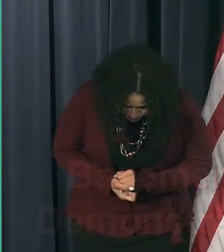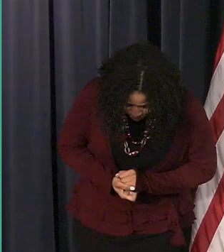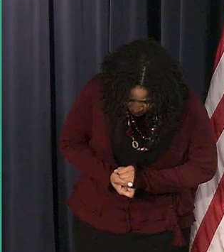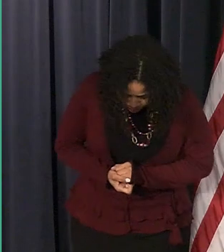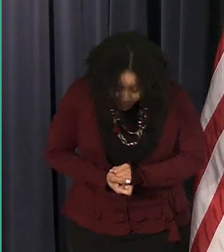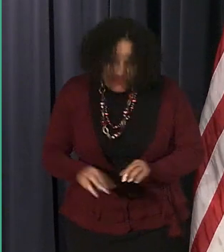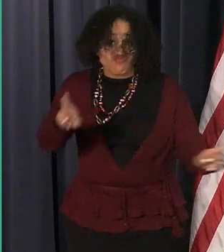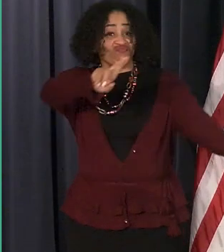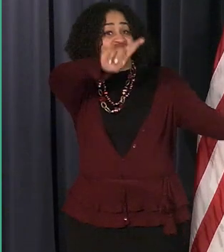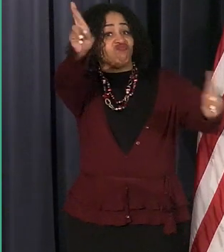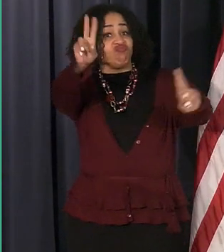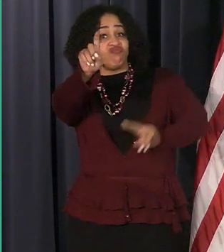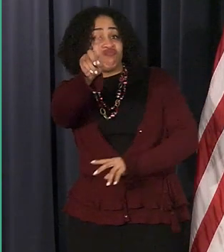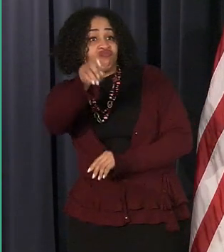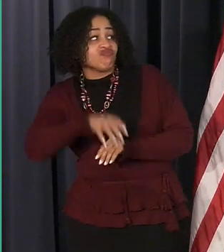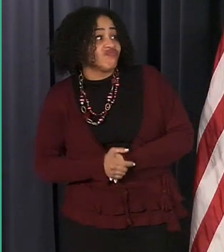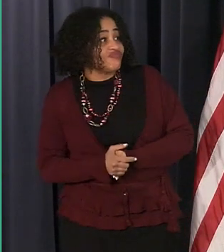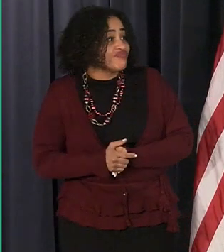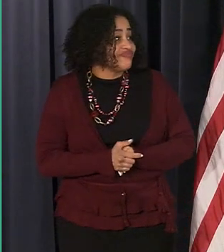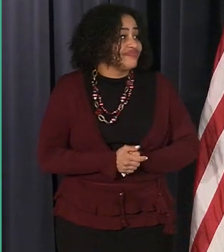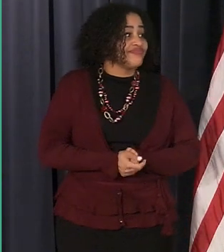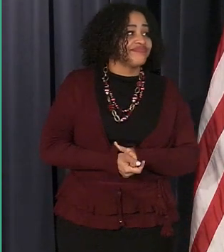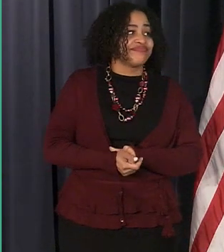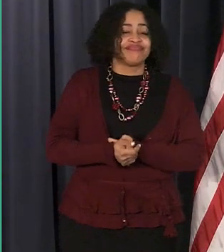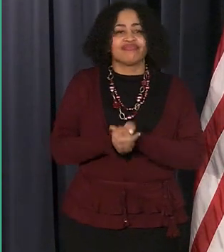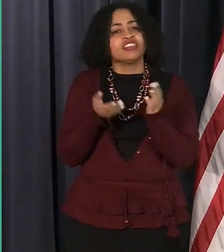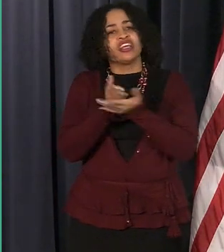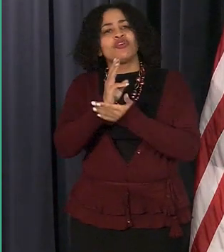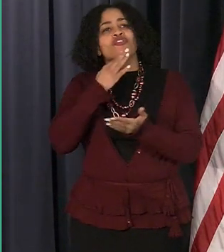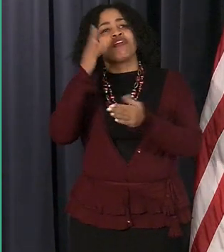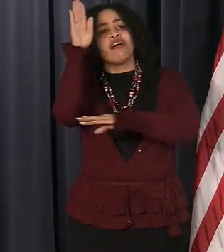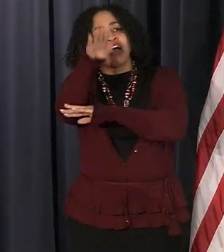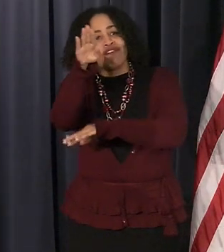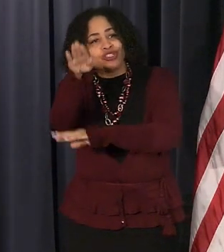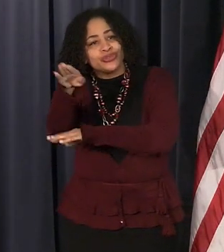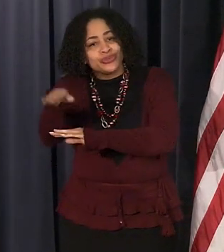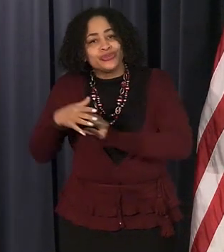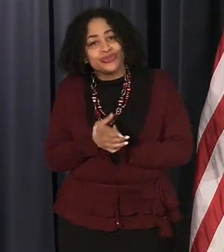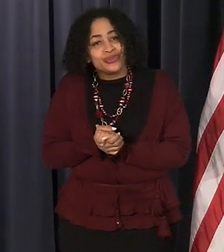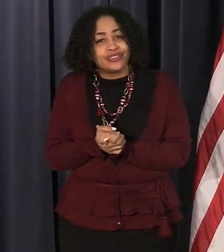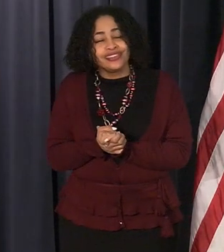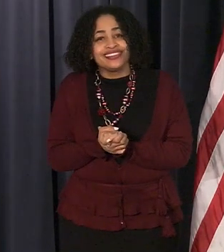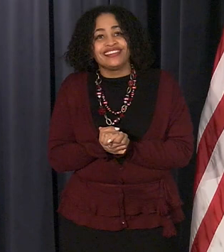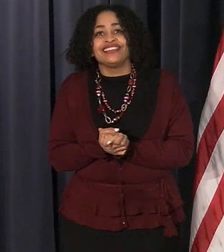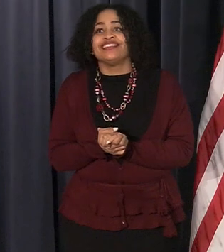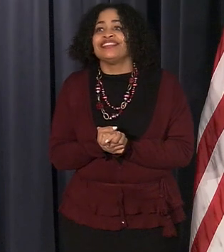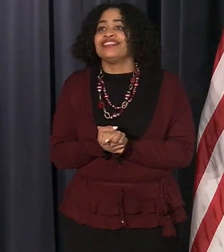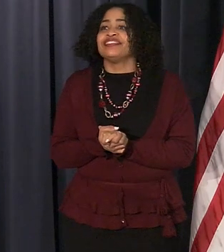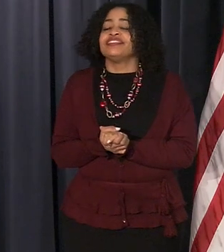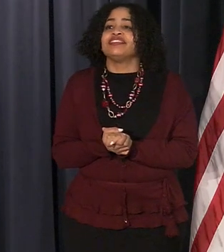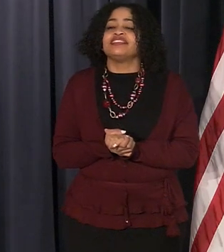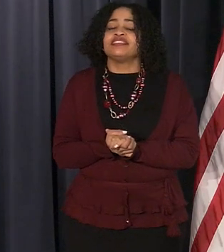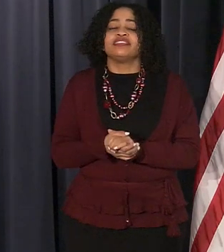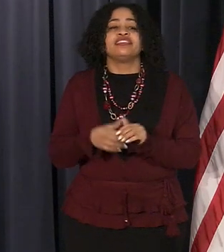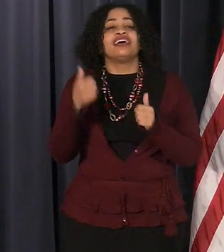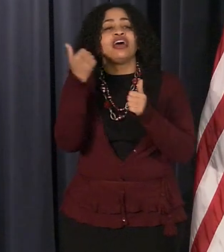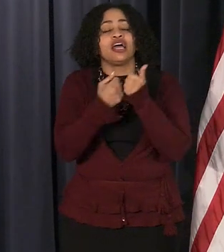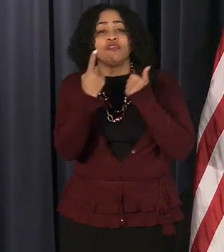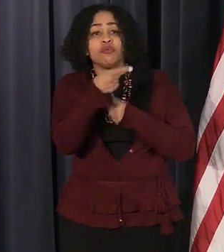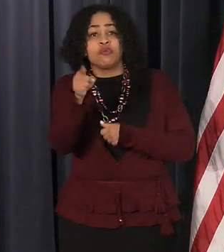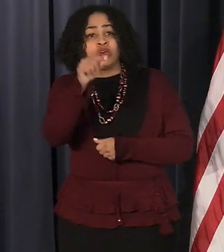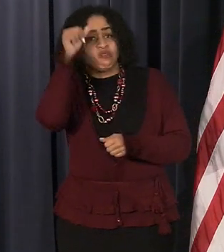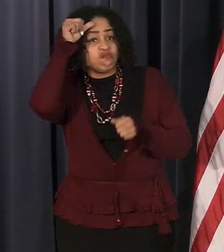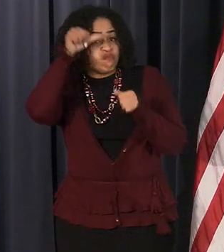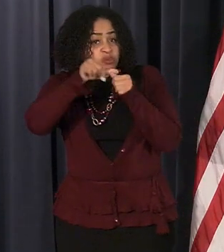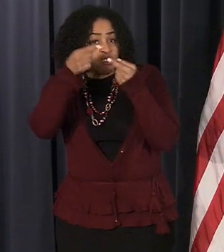are we ready all right well good afternoon everybody remembers